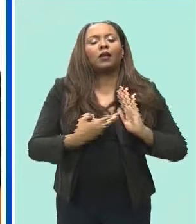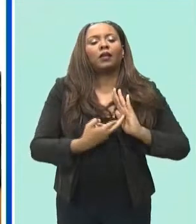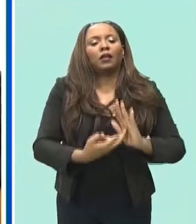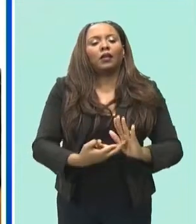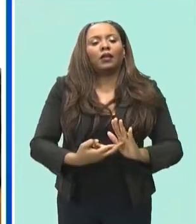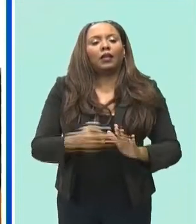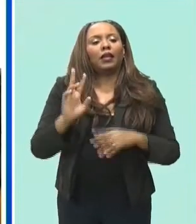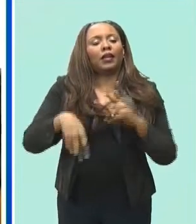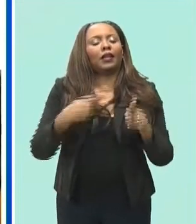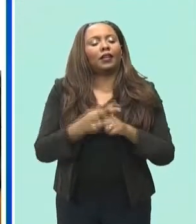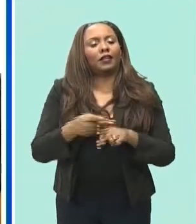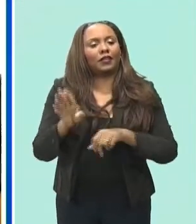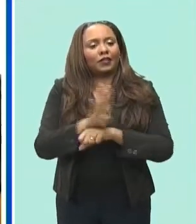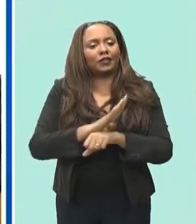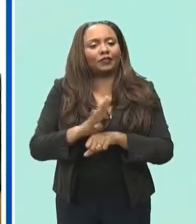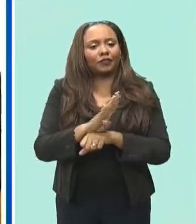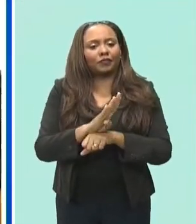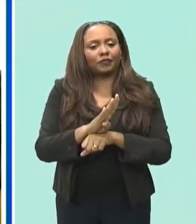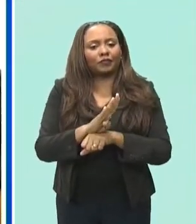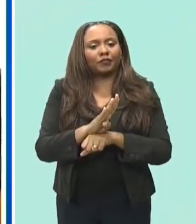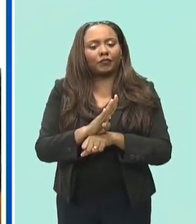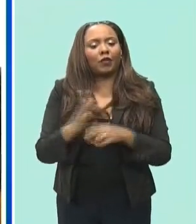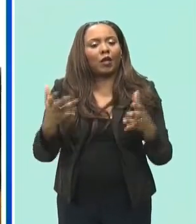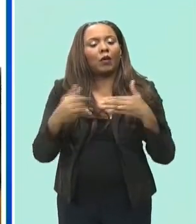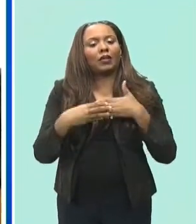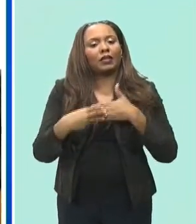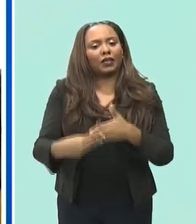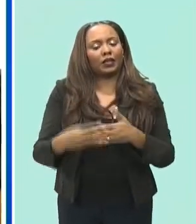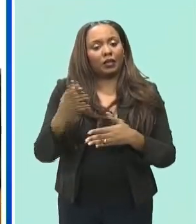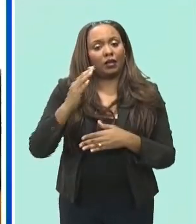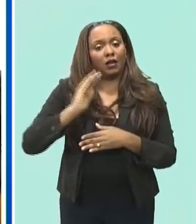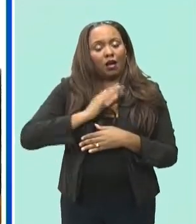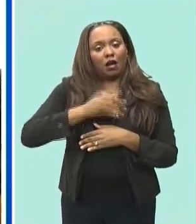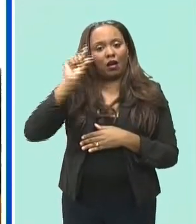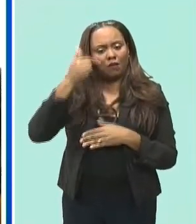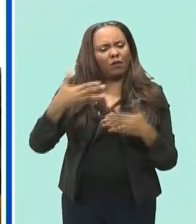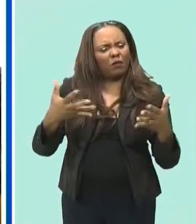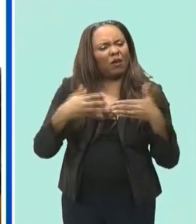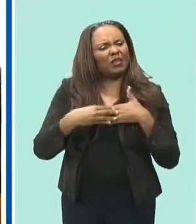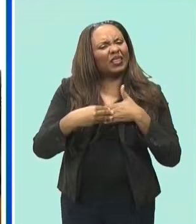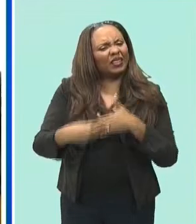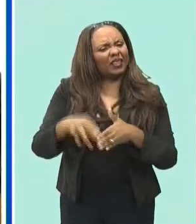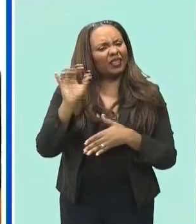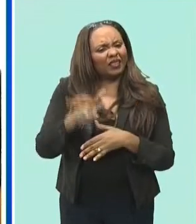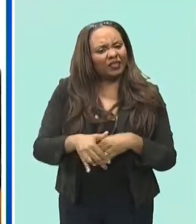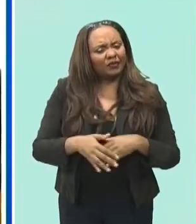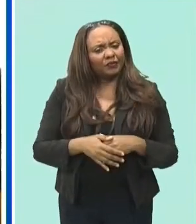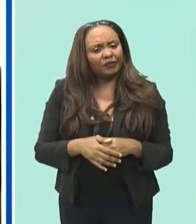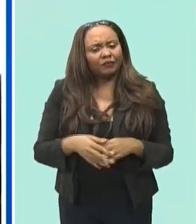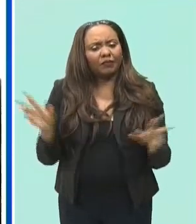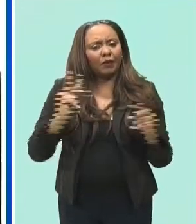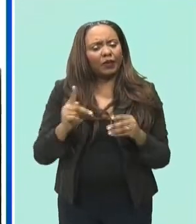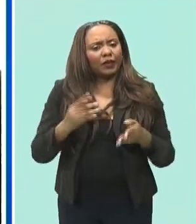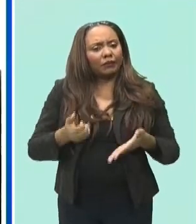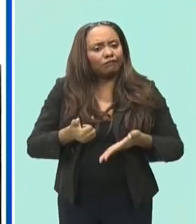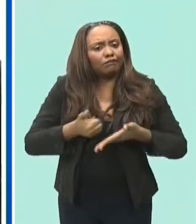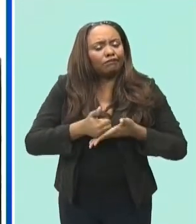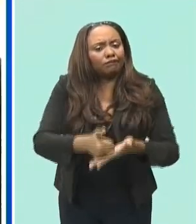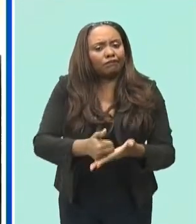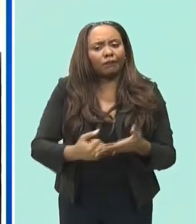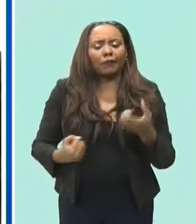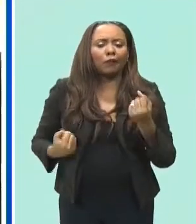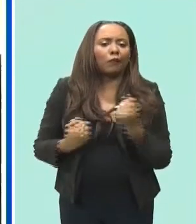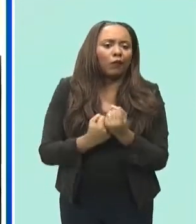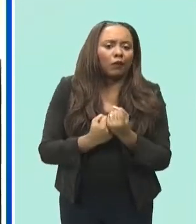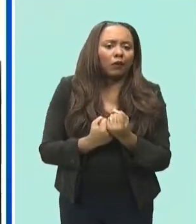of barbados that we intend to to lead as a government of barbados that recognize that those who contributed by blood